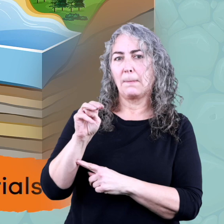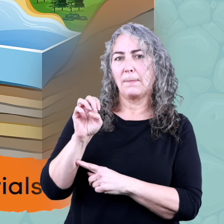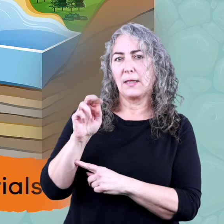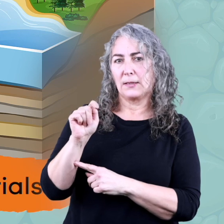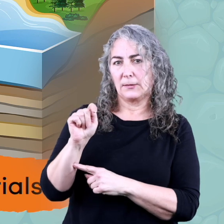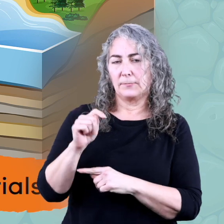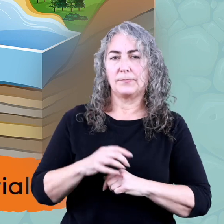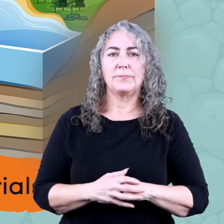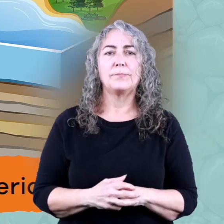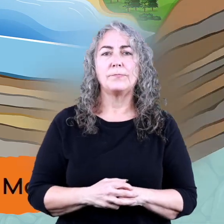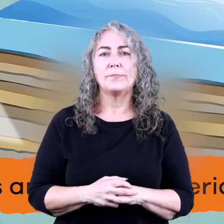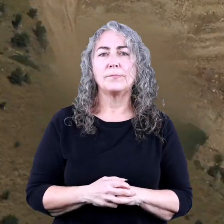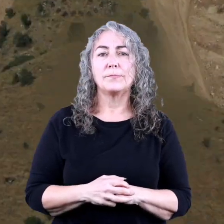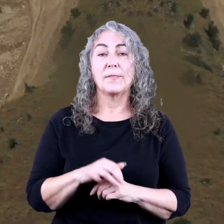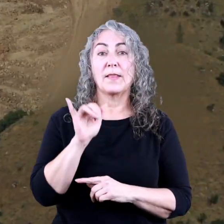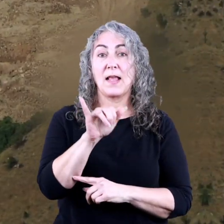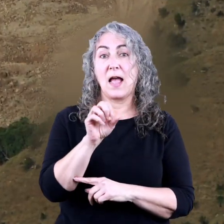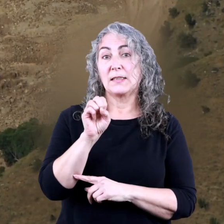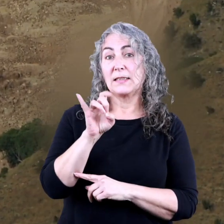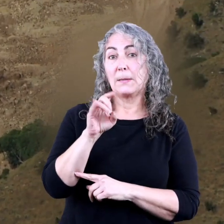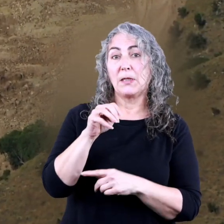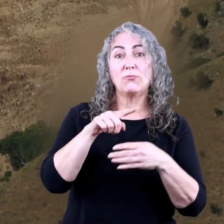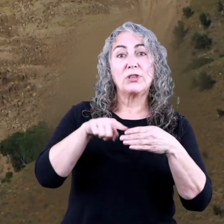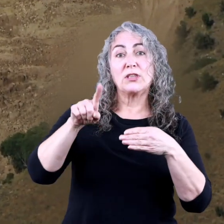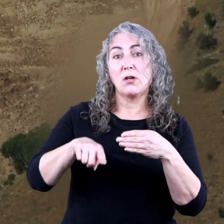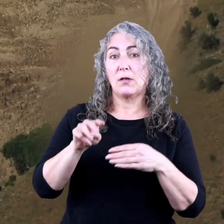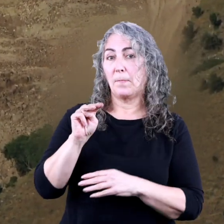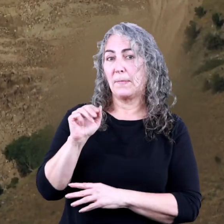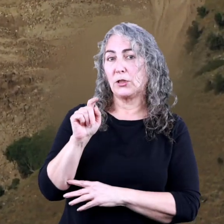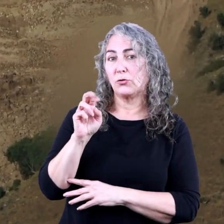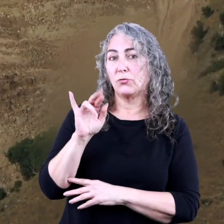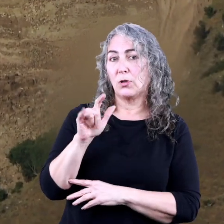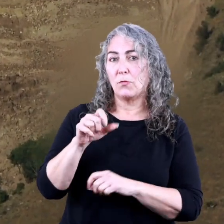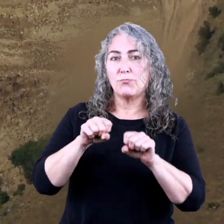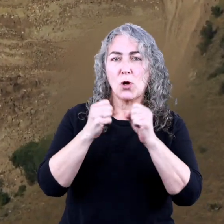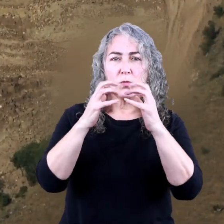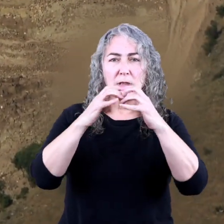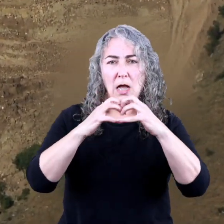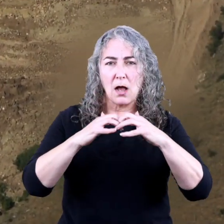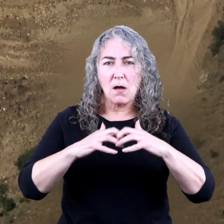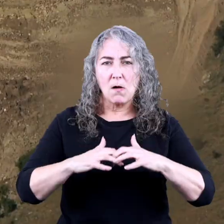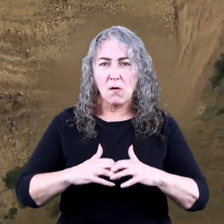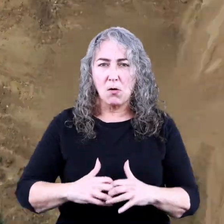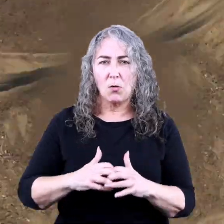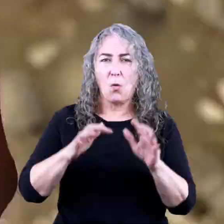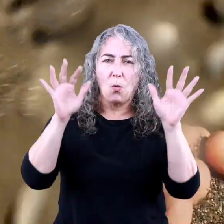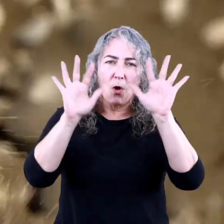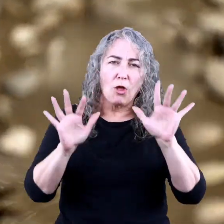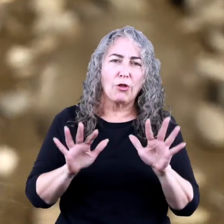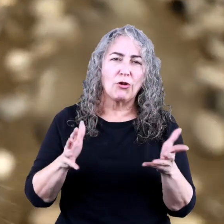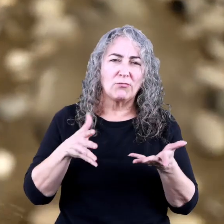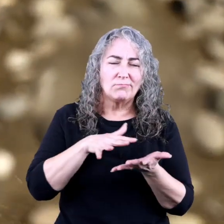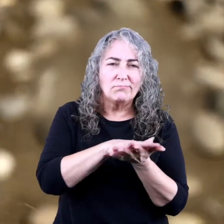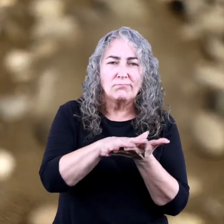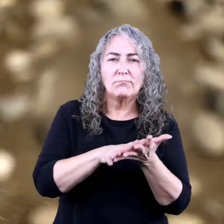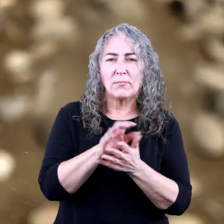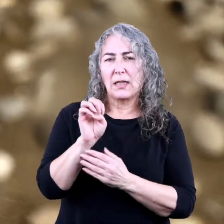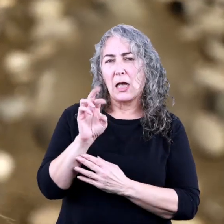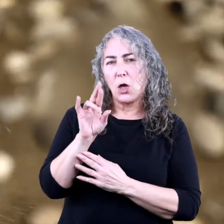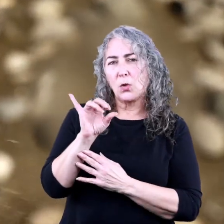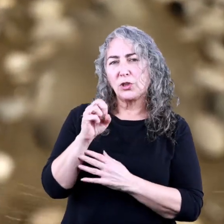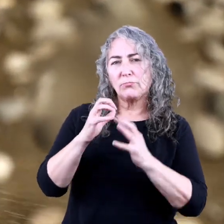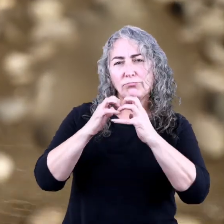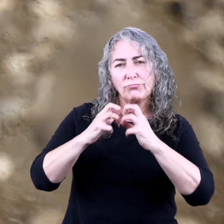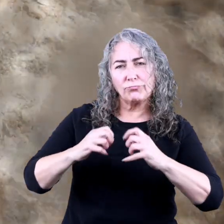sediment. Sediment is the result of material broken down by weathering or erosion.